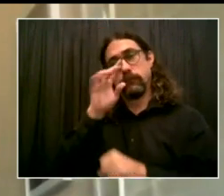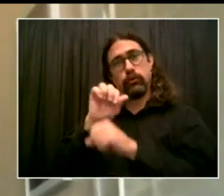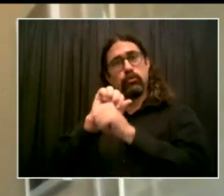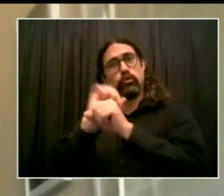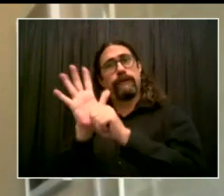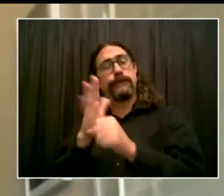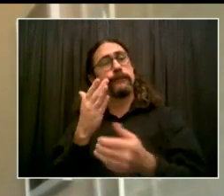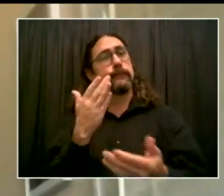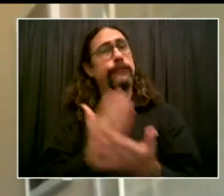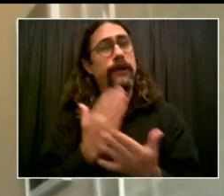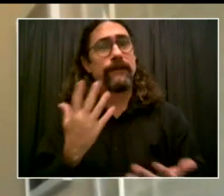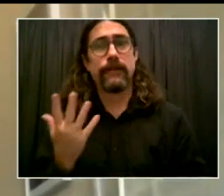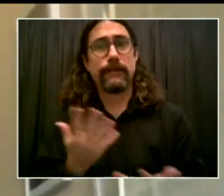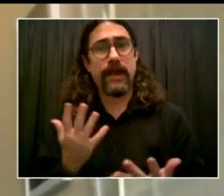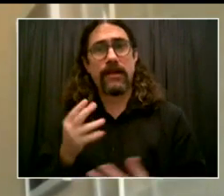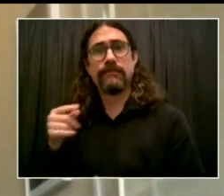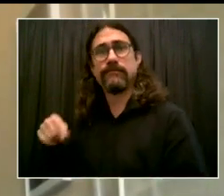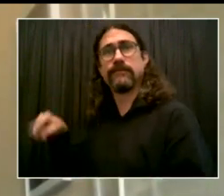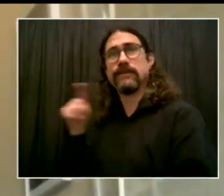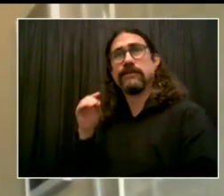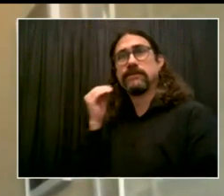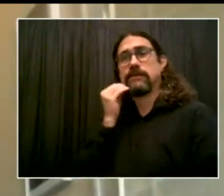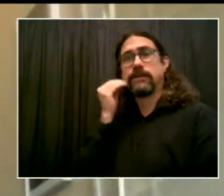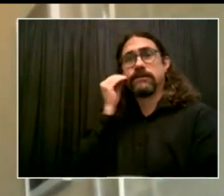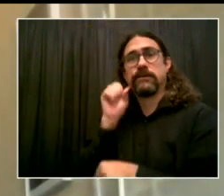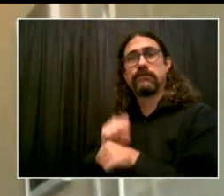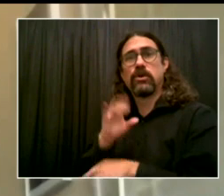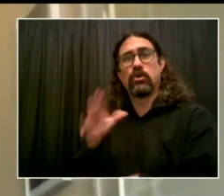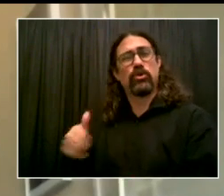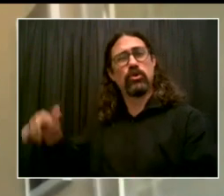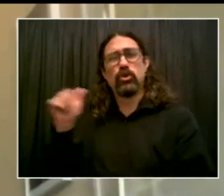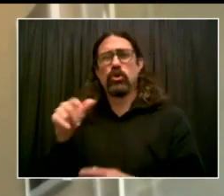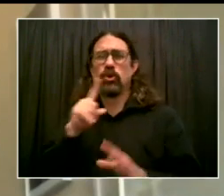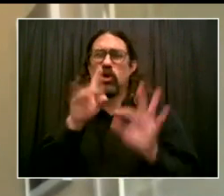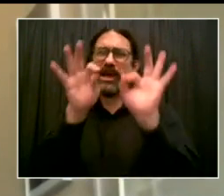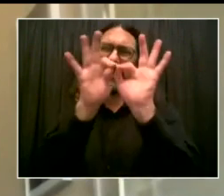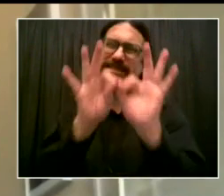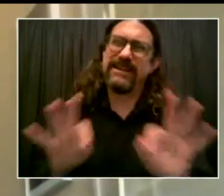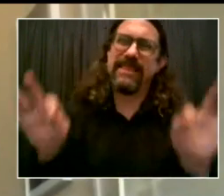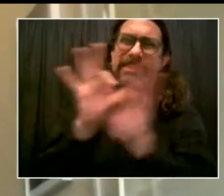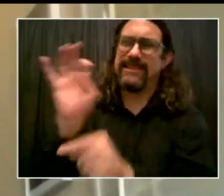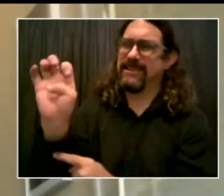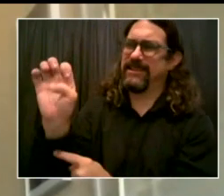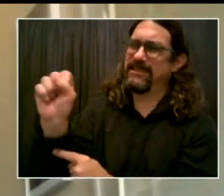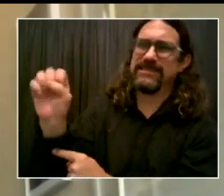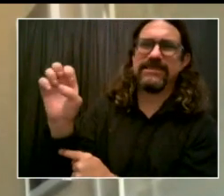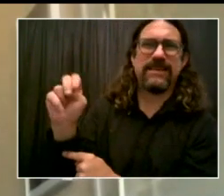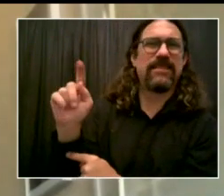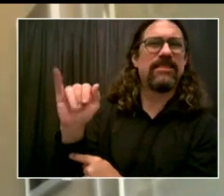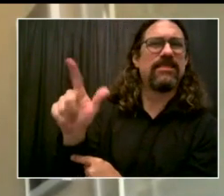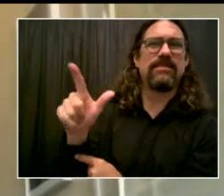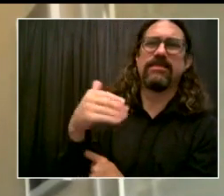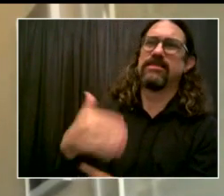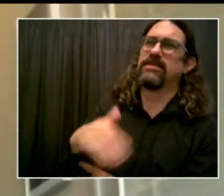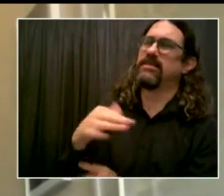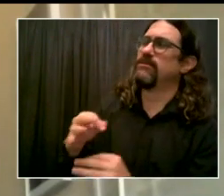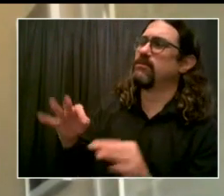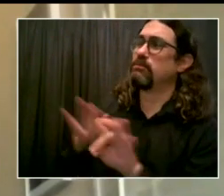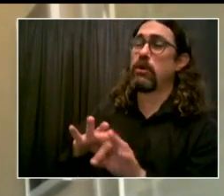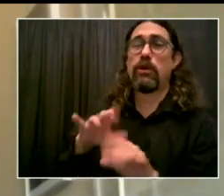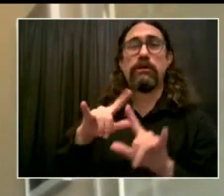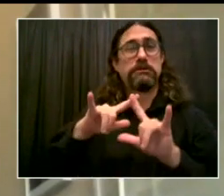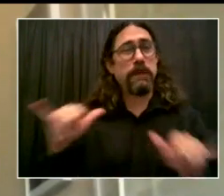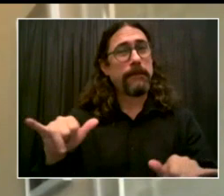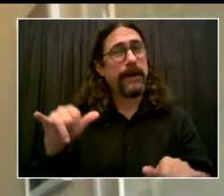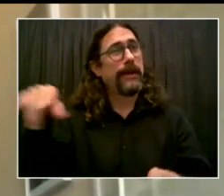Exactly 20 years ago, I was part of an effort to make New York City the first city in the country to recognize domestic